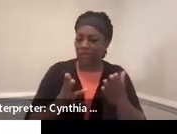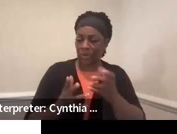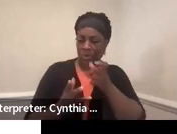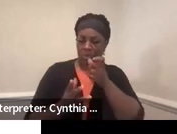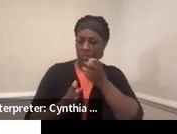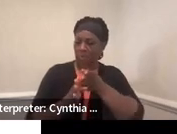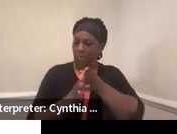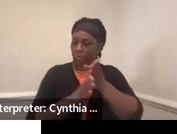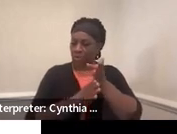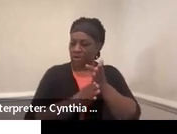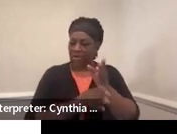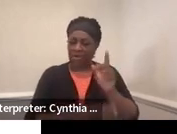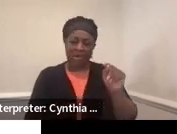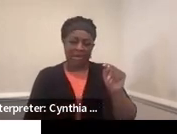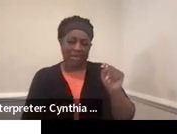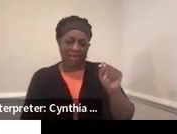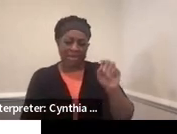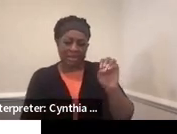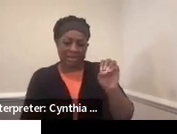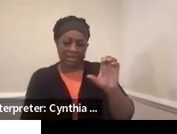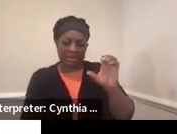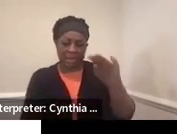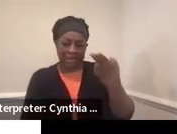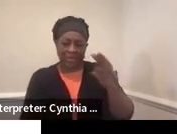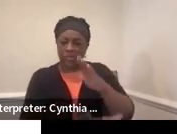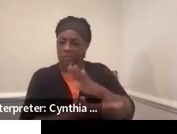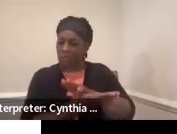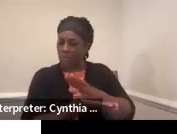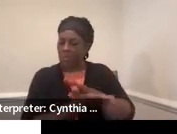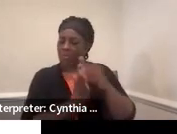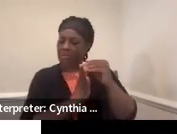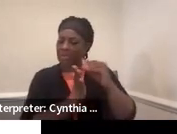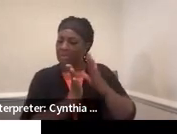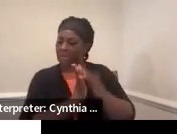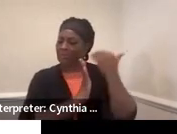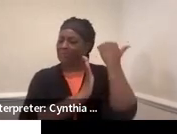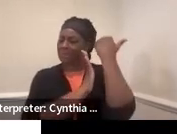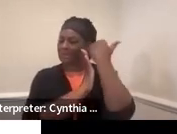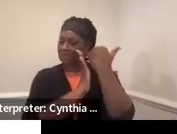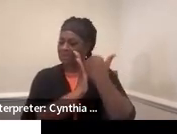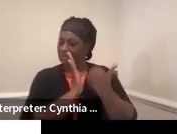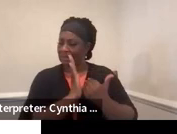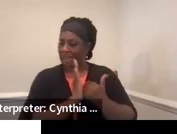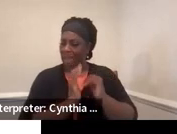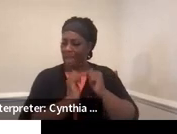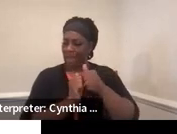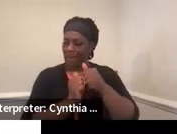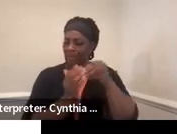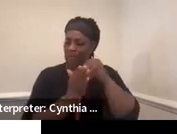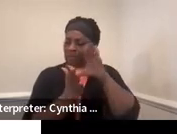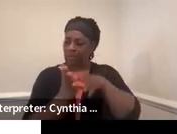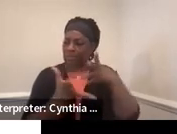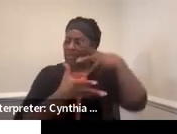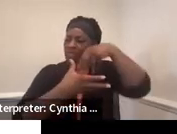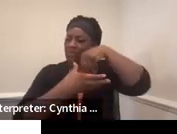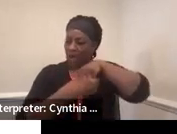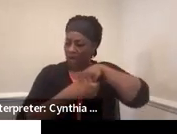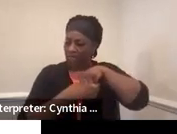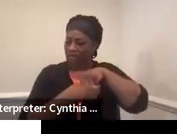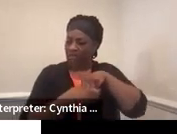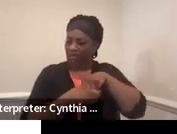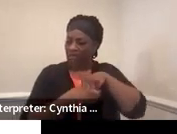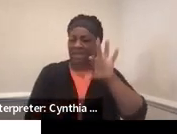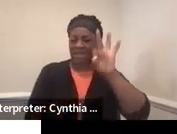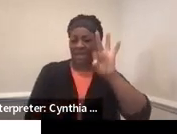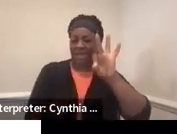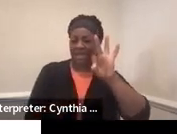career in tech school. But you would list their involvement in the career in tech school in 9F